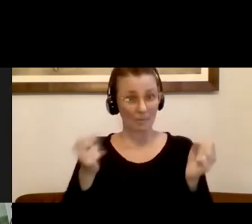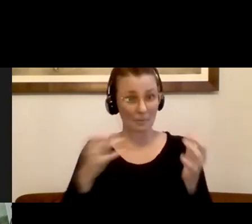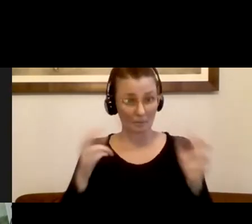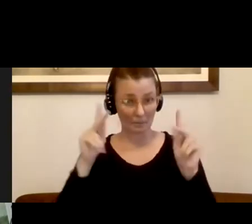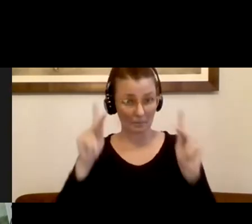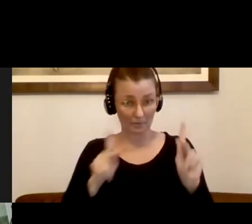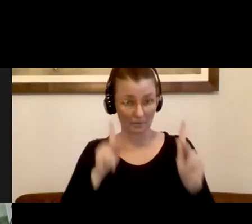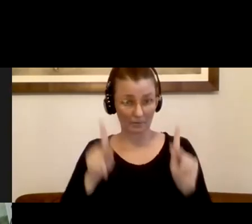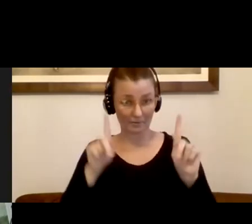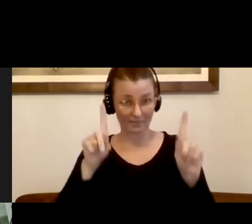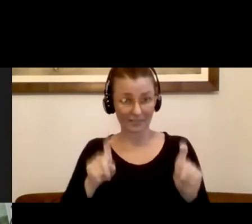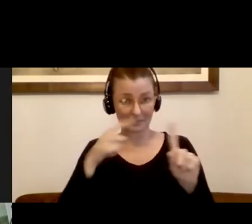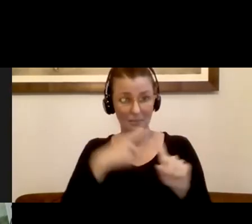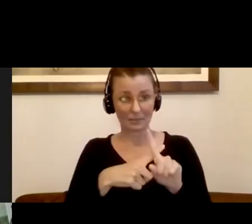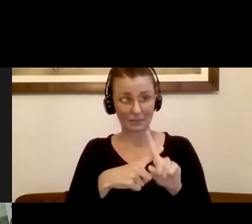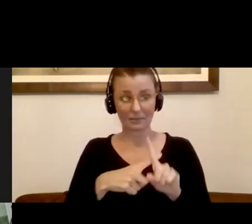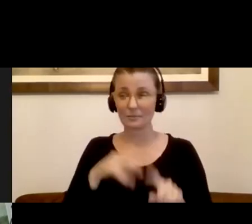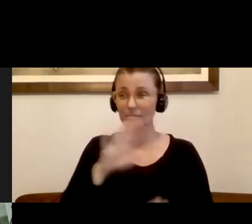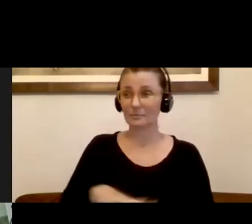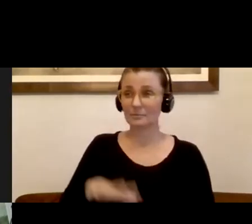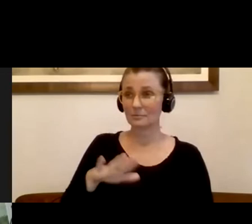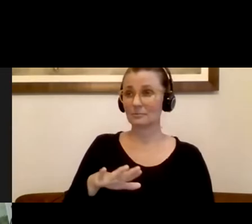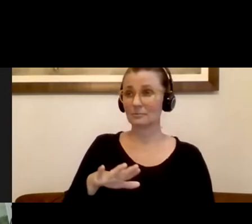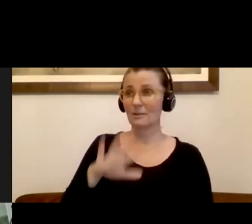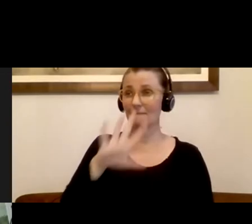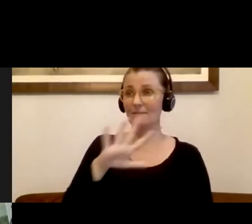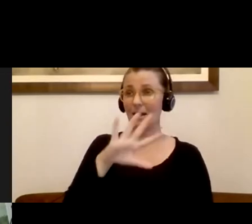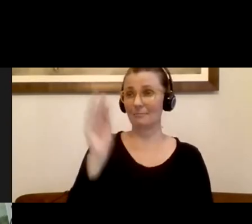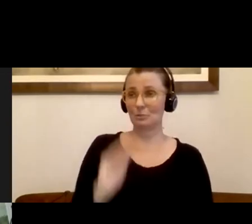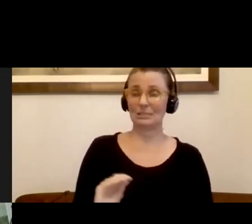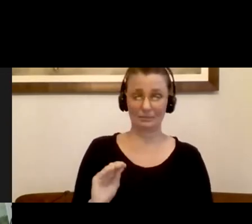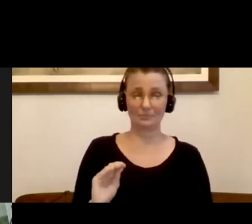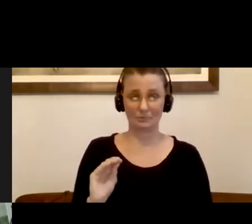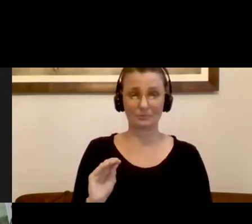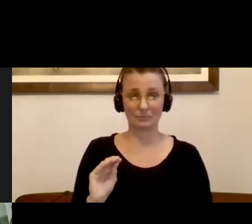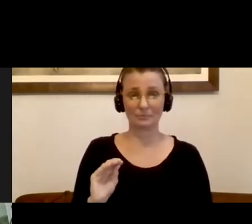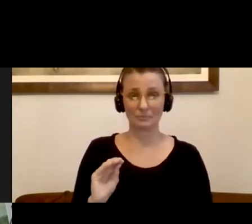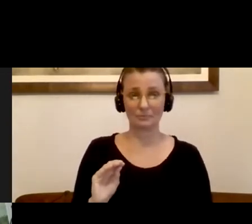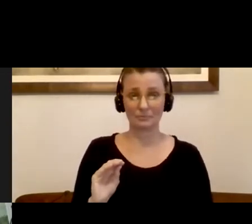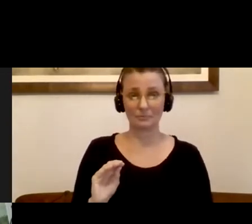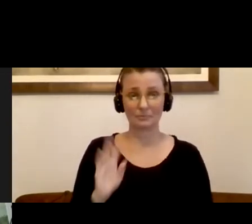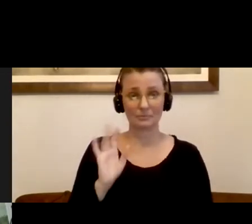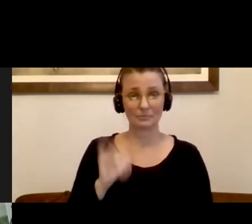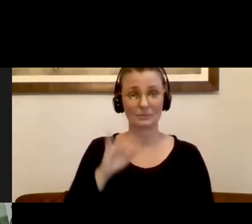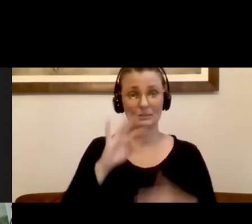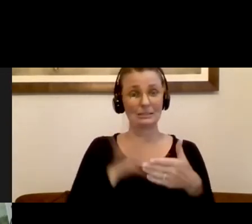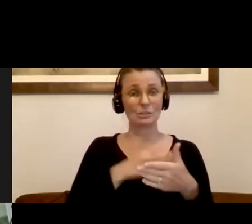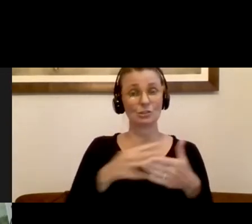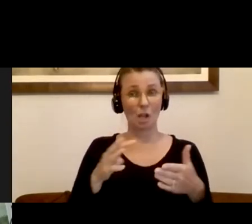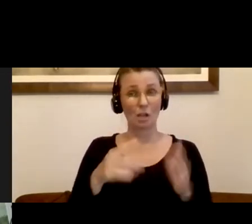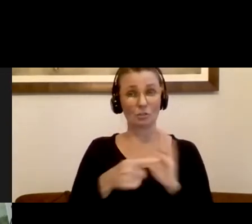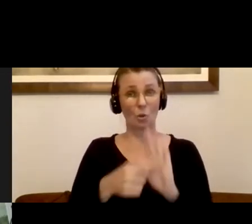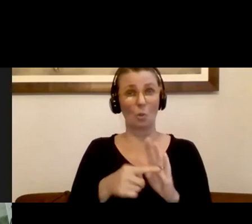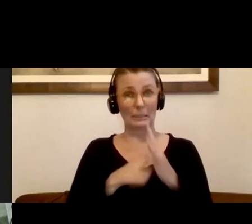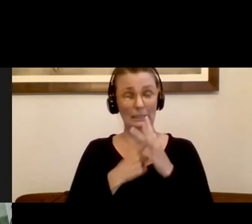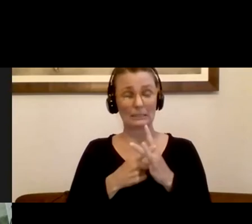a positivity rate is around 5%, maybe slightly less. And again, remember that shot I showed you at the beginning that speaks